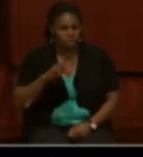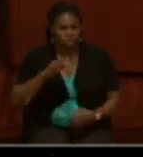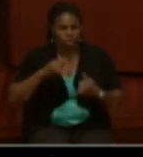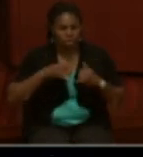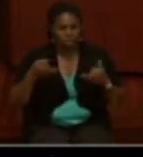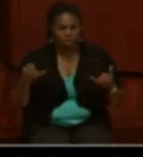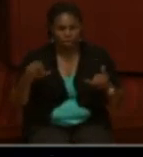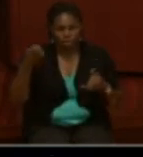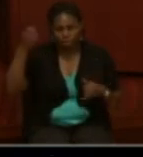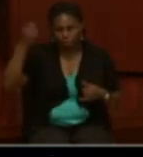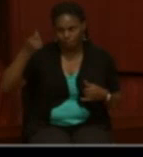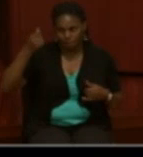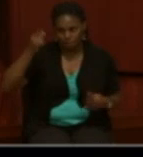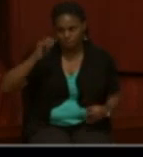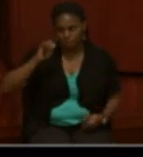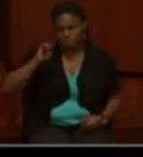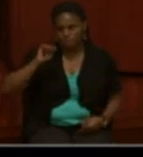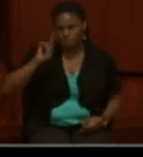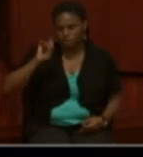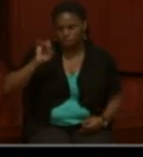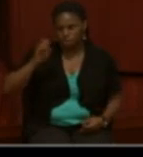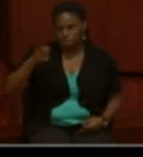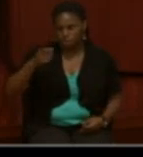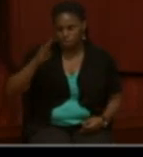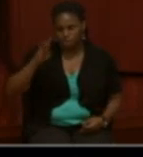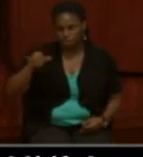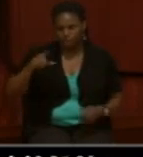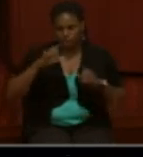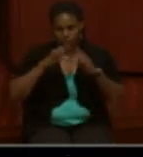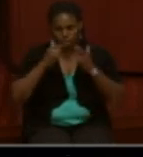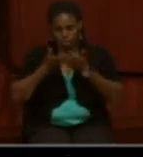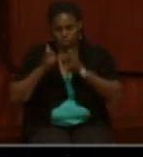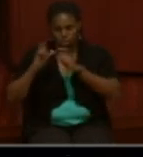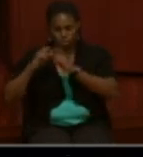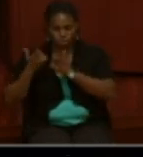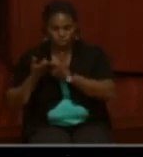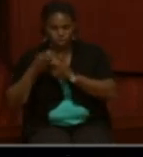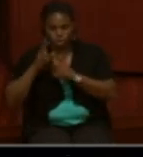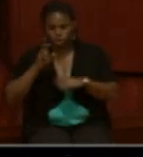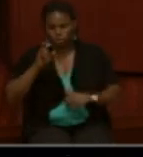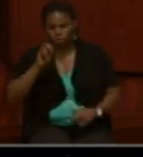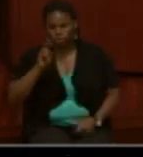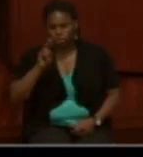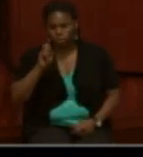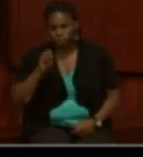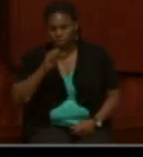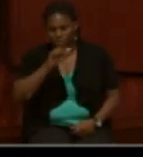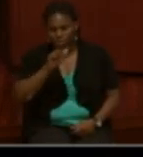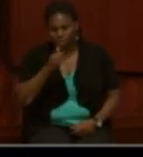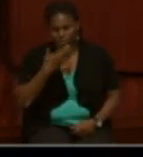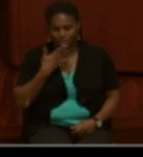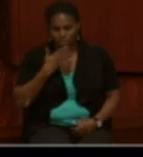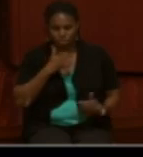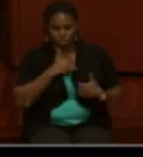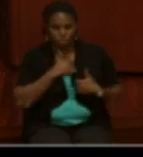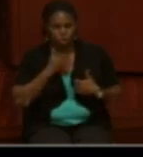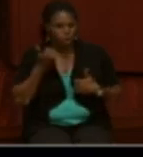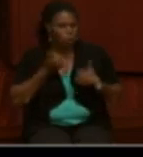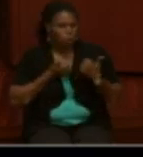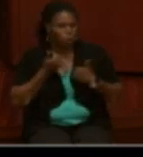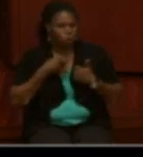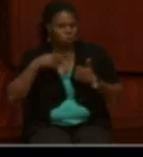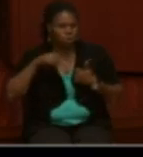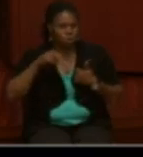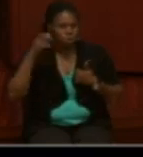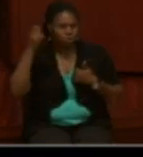The pension index by unit. So you can focus on just U.S. colored troop units and search which pensions from that unit